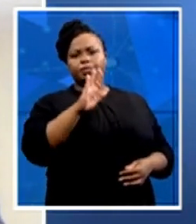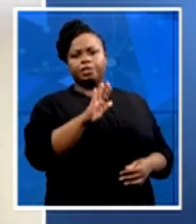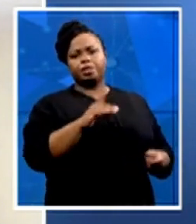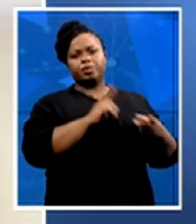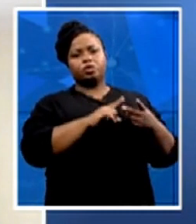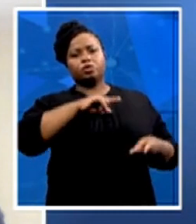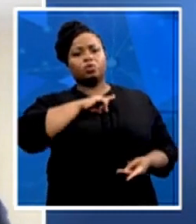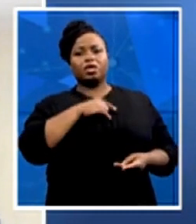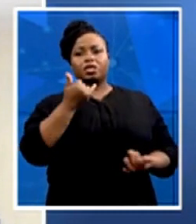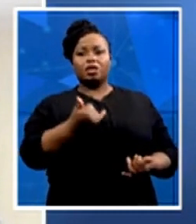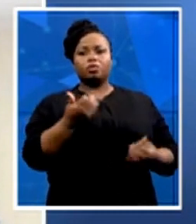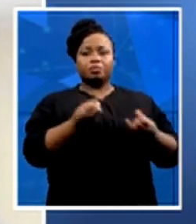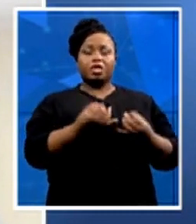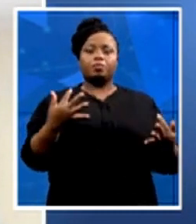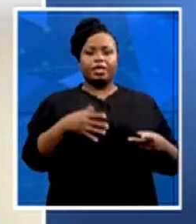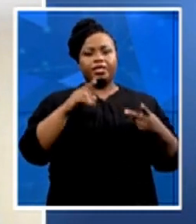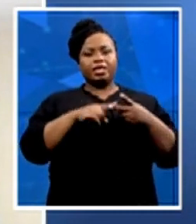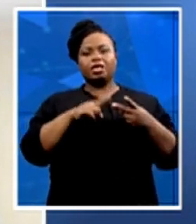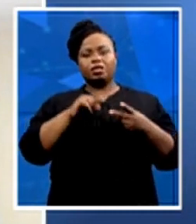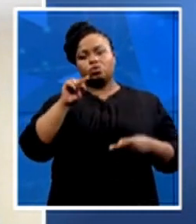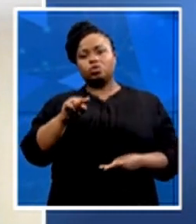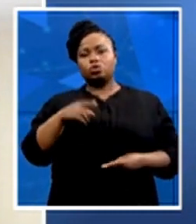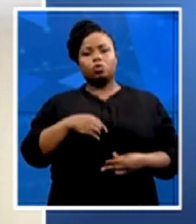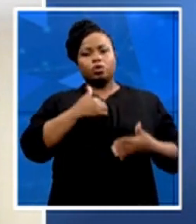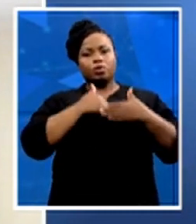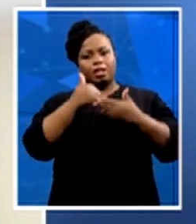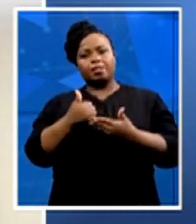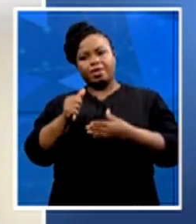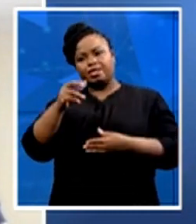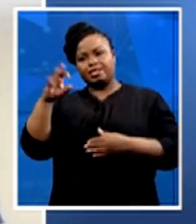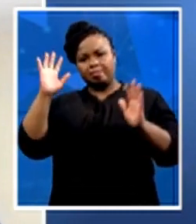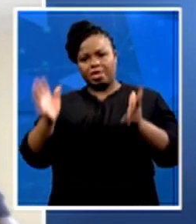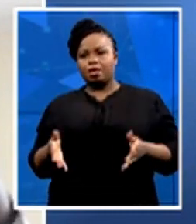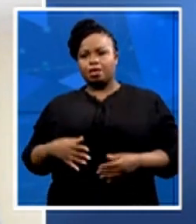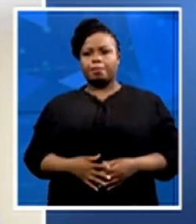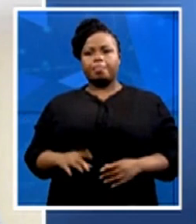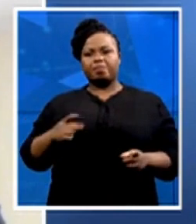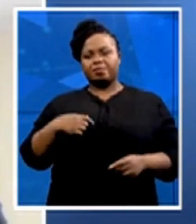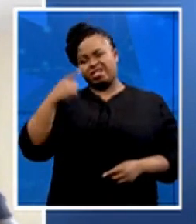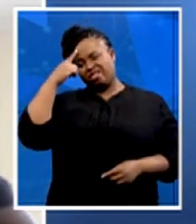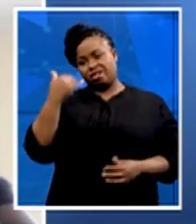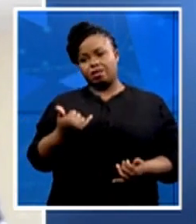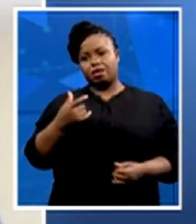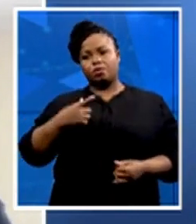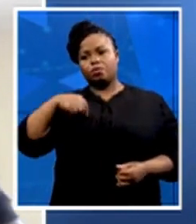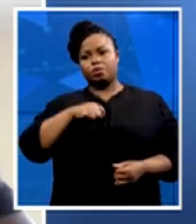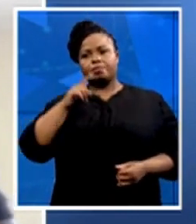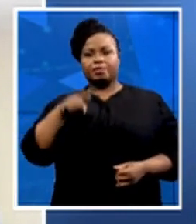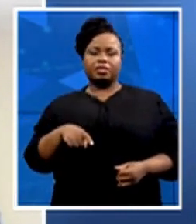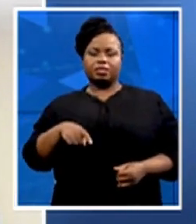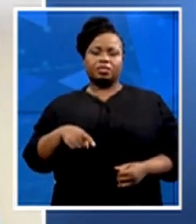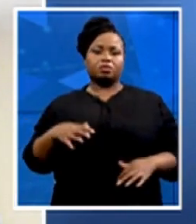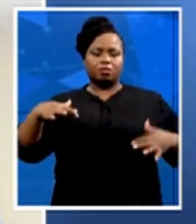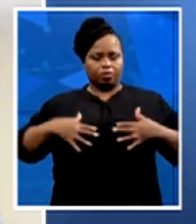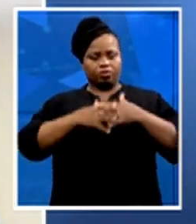going to help comrades of the ANC. So I think eventually we need to come together and say this, the sketch of poverty, unemployment,